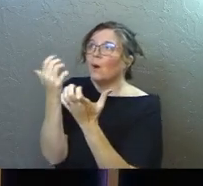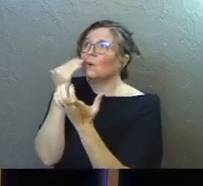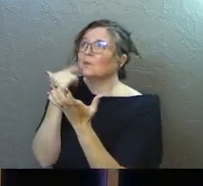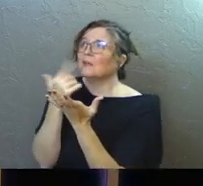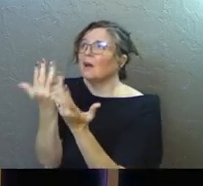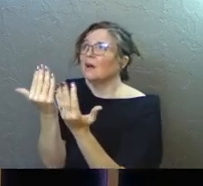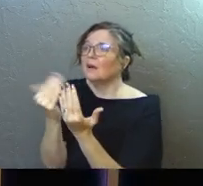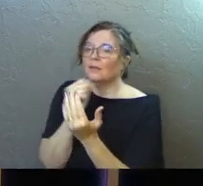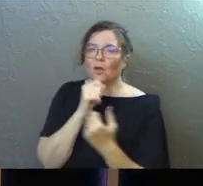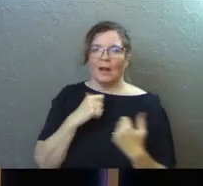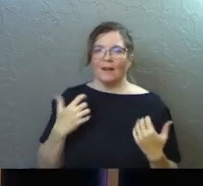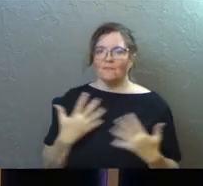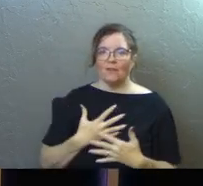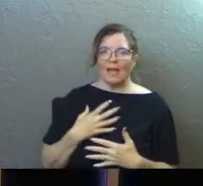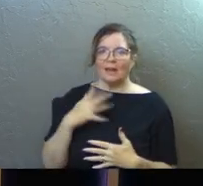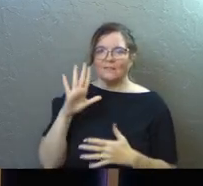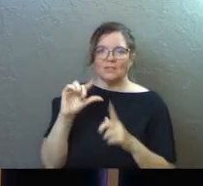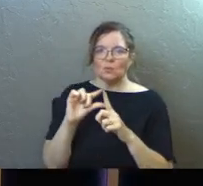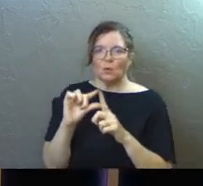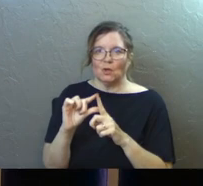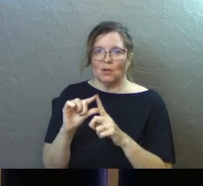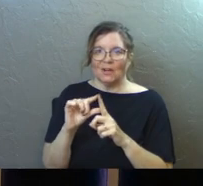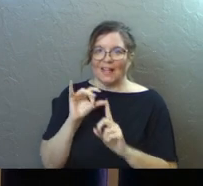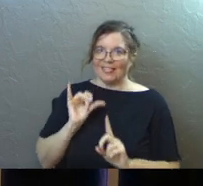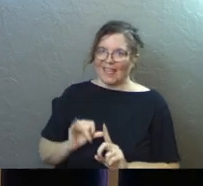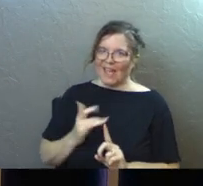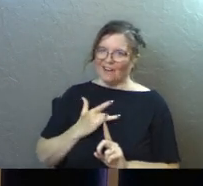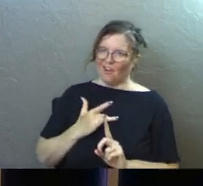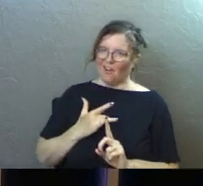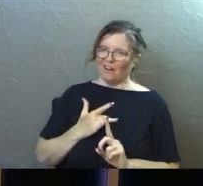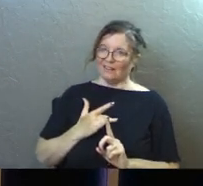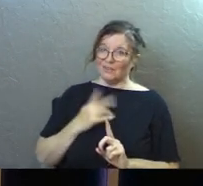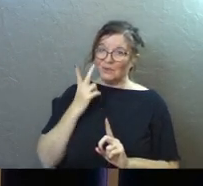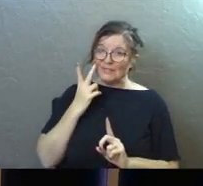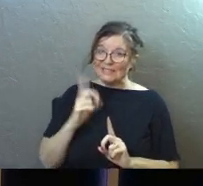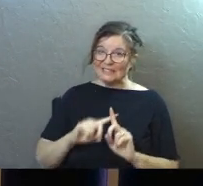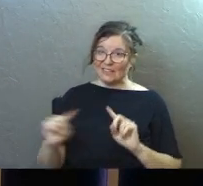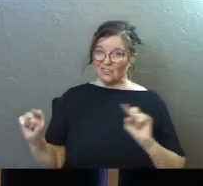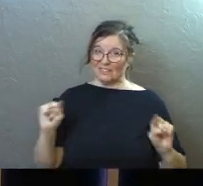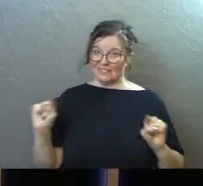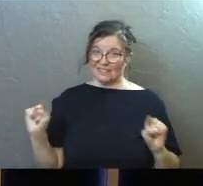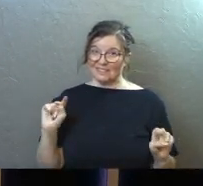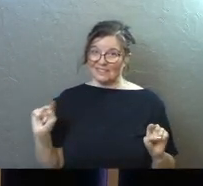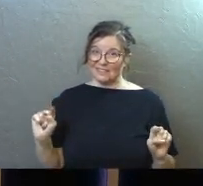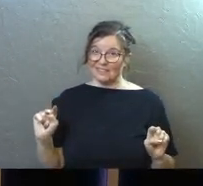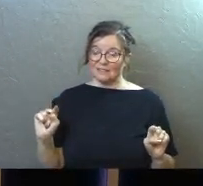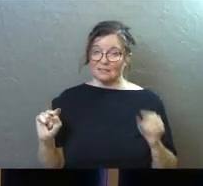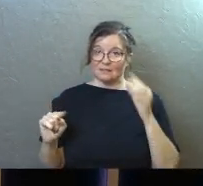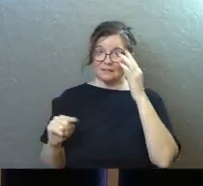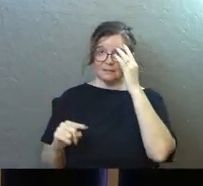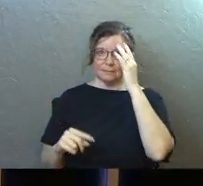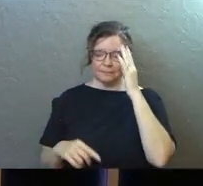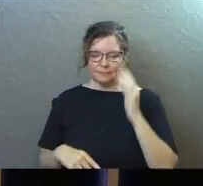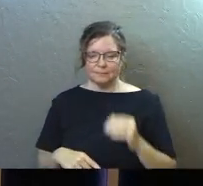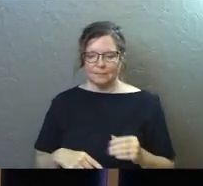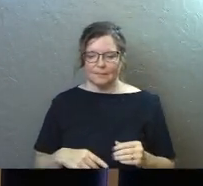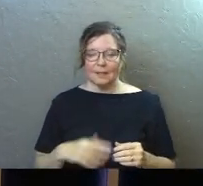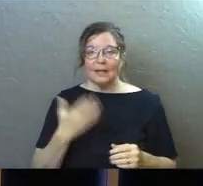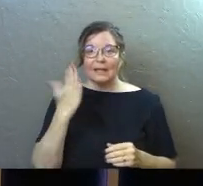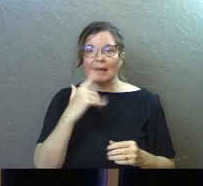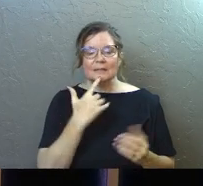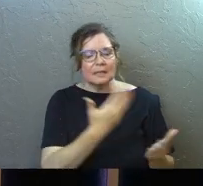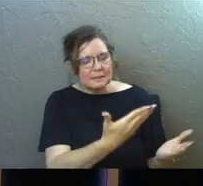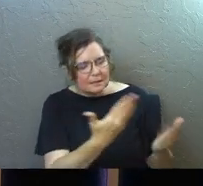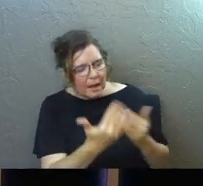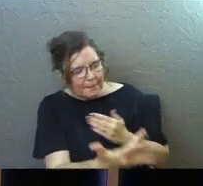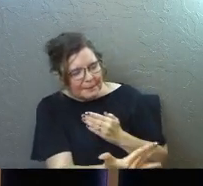word. They're not afraid of his word. Do you see what the father has in mind here? Come near,